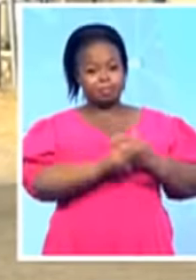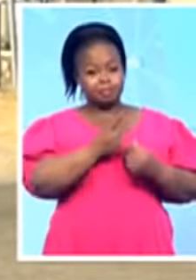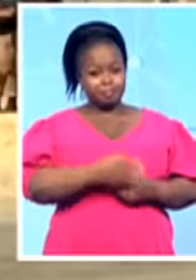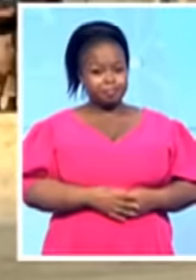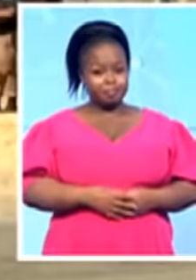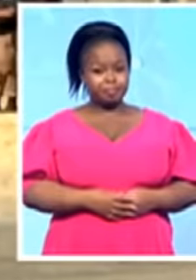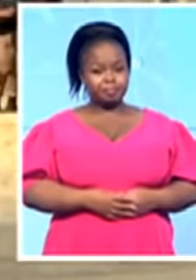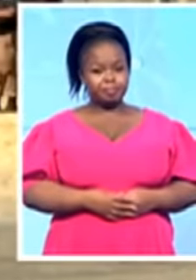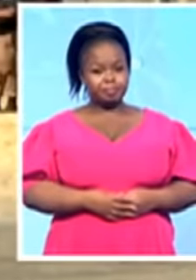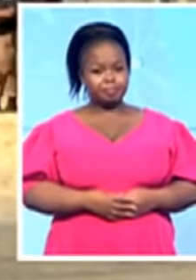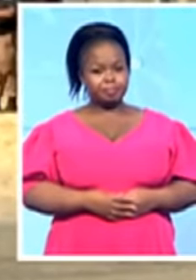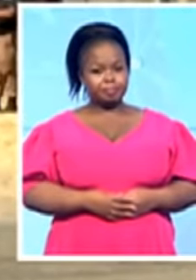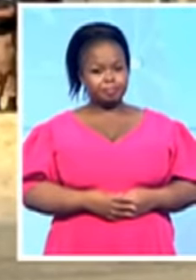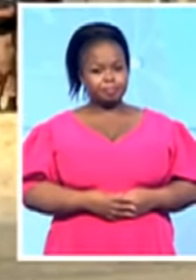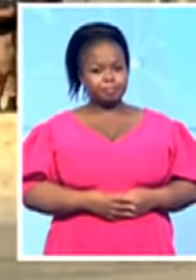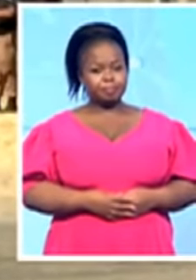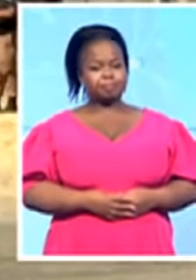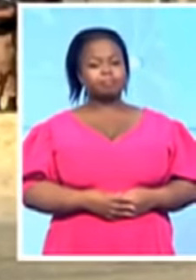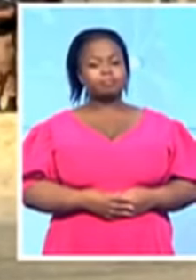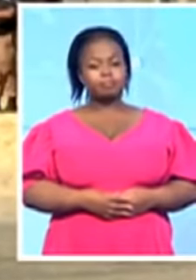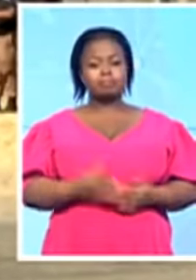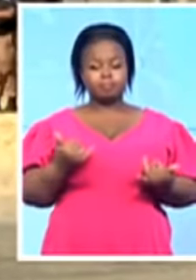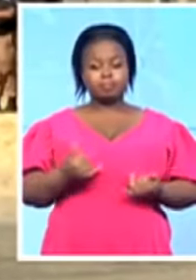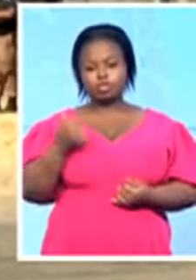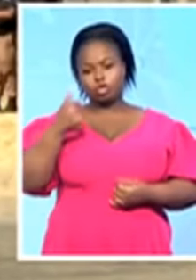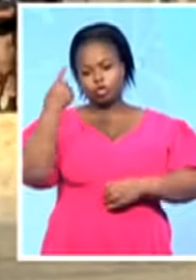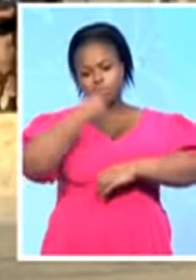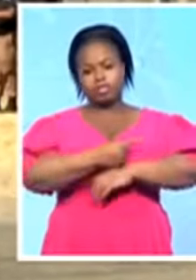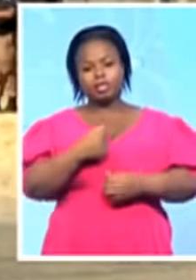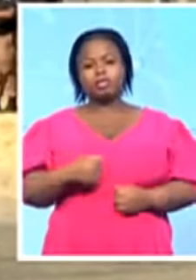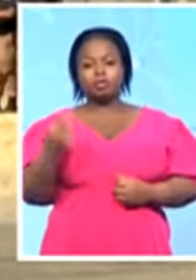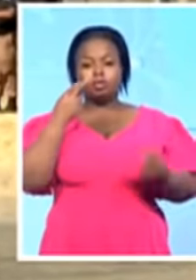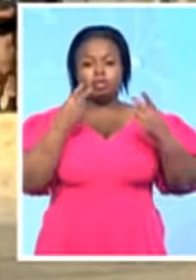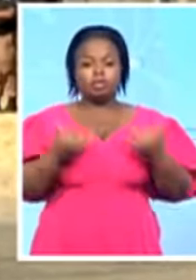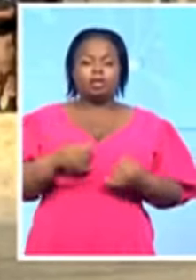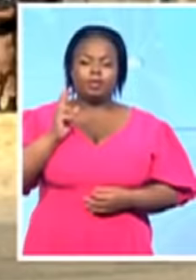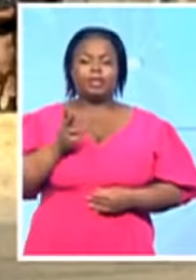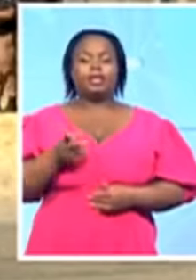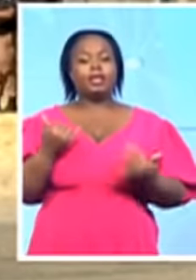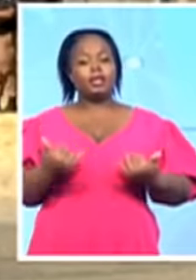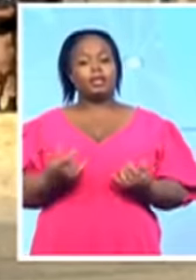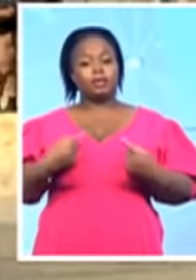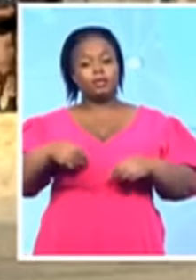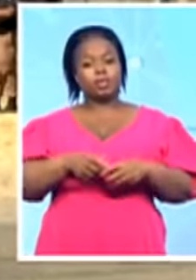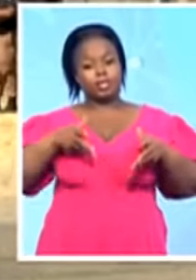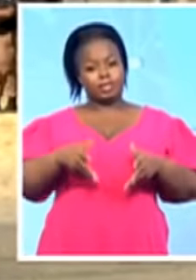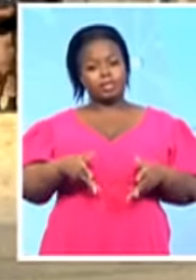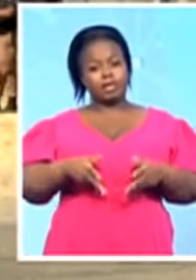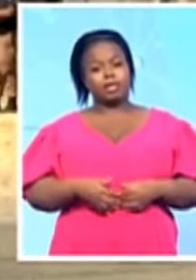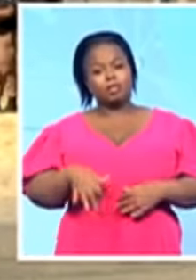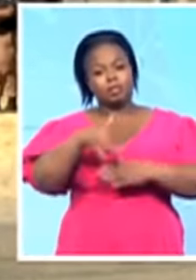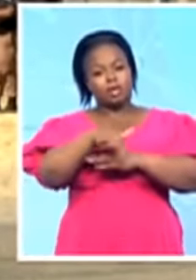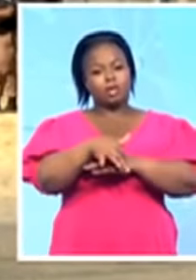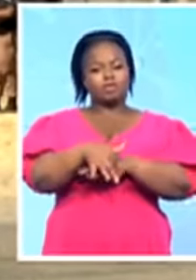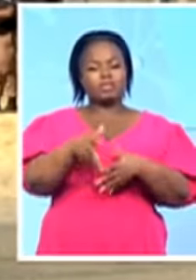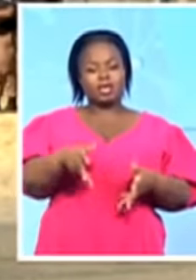Yeah, Blaine, have a good day to you and to our viewers once again. We are now, we've just come quickly to the escort correctional